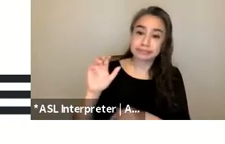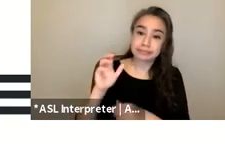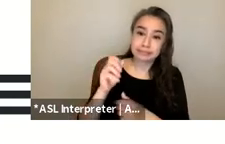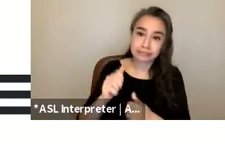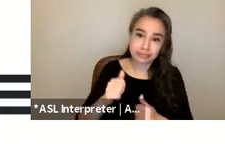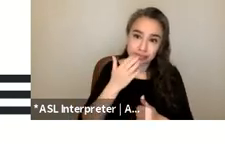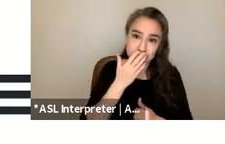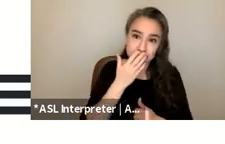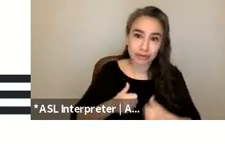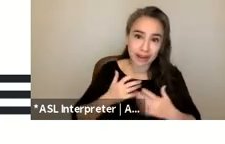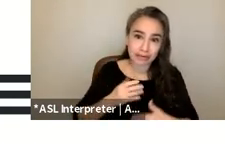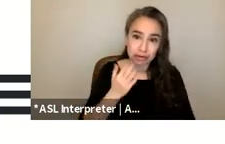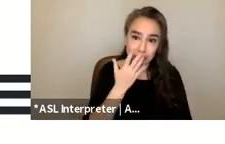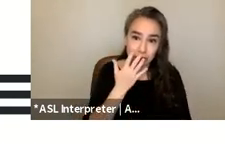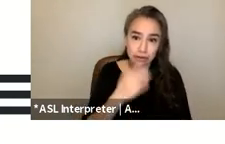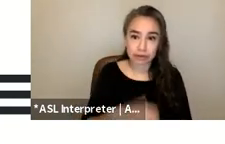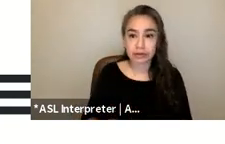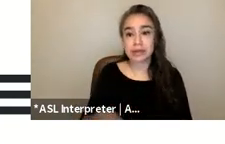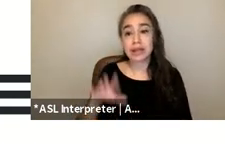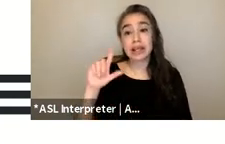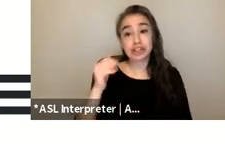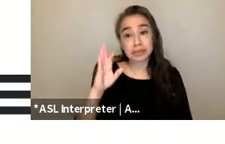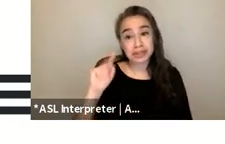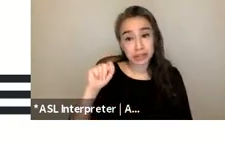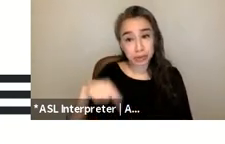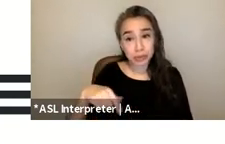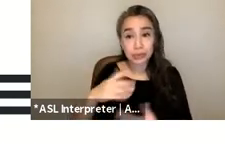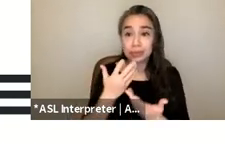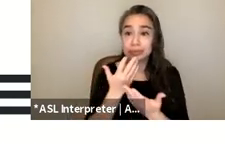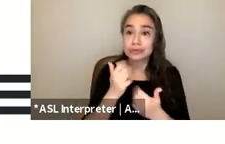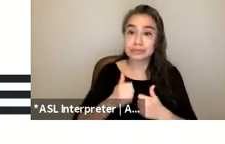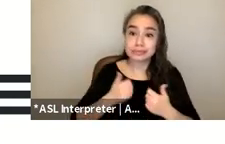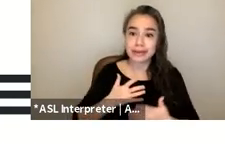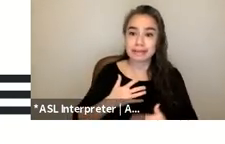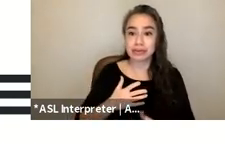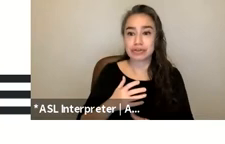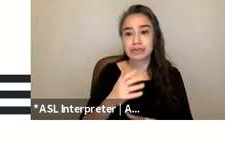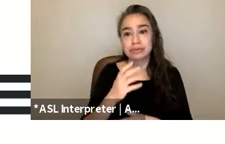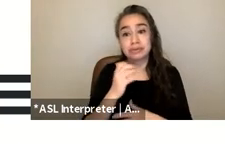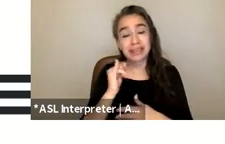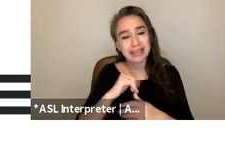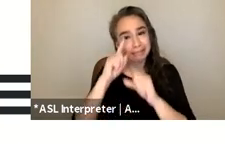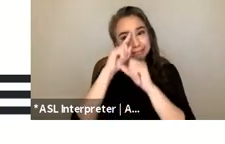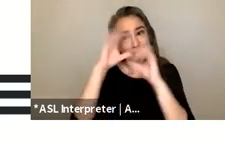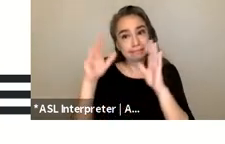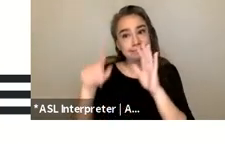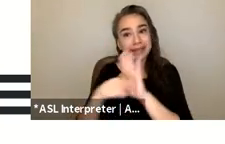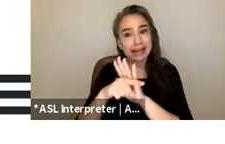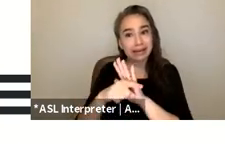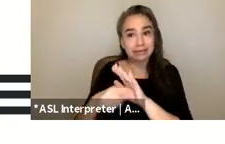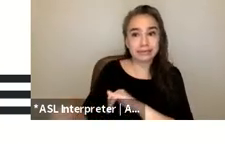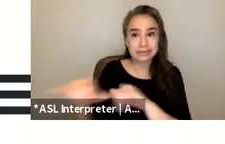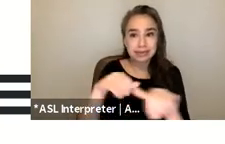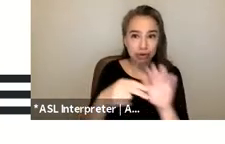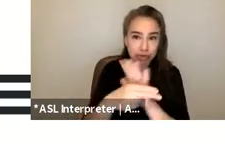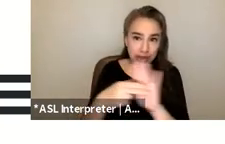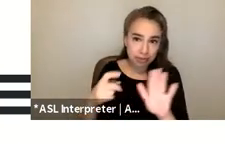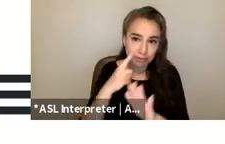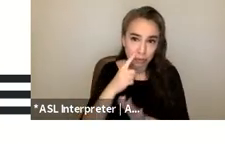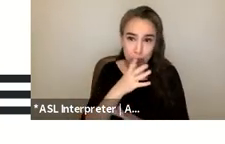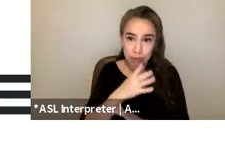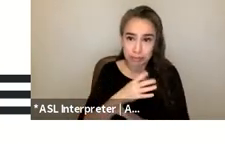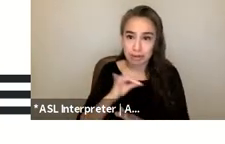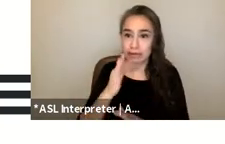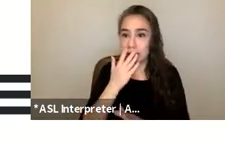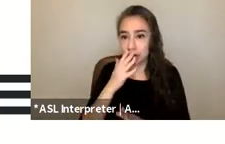to damaging stereotypes about black women and women of color and lgbtq folks um you know and so